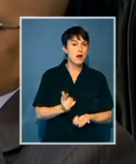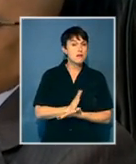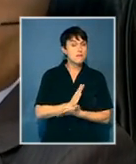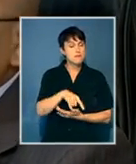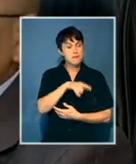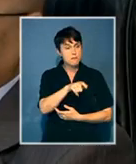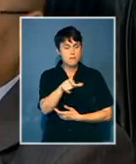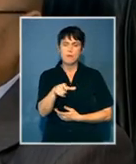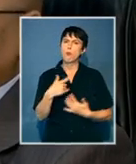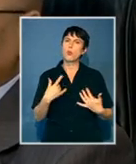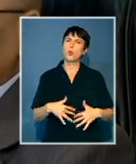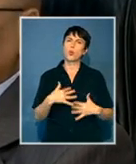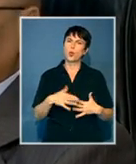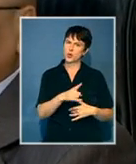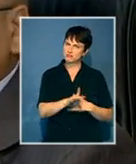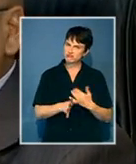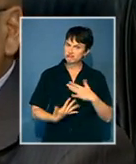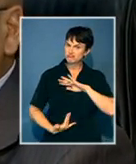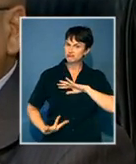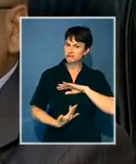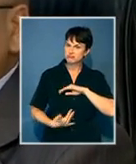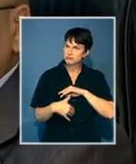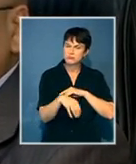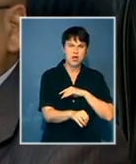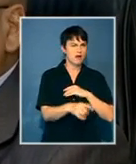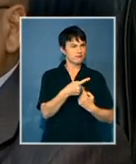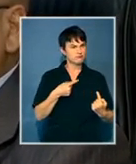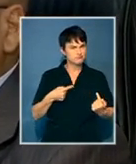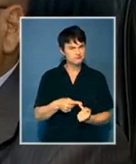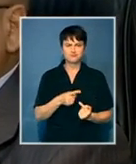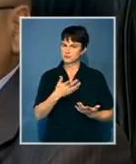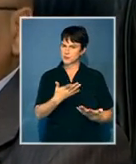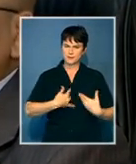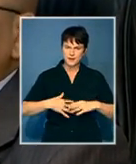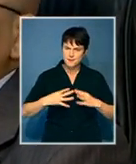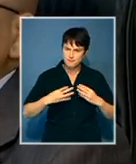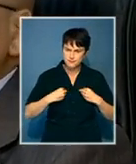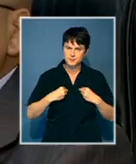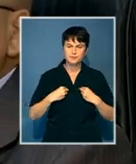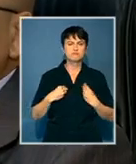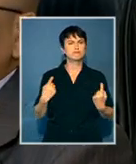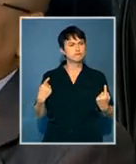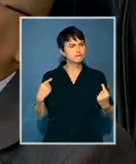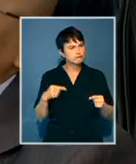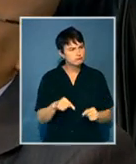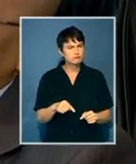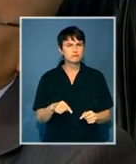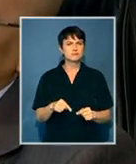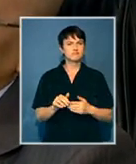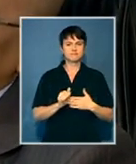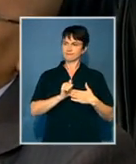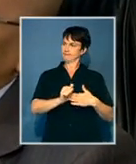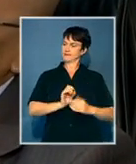have really risen to the occasion. They have accepted the fact of coming to be the